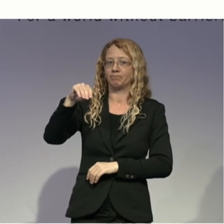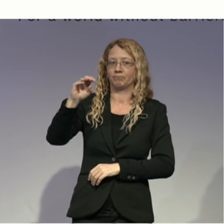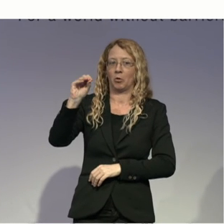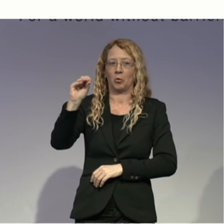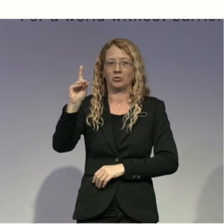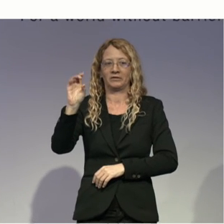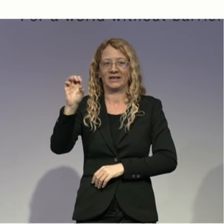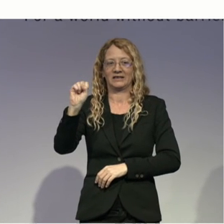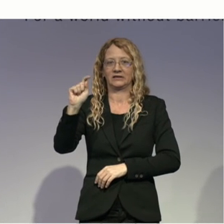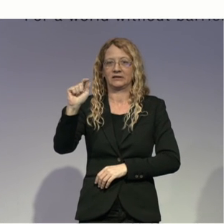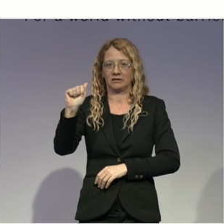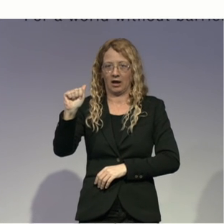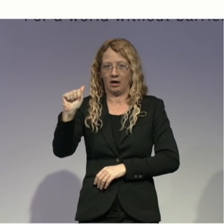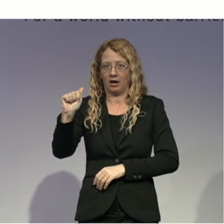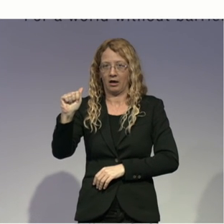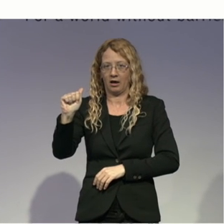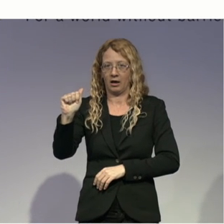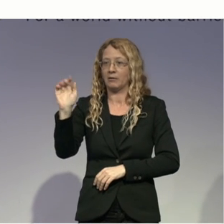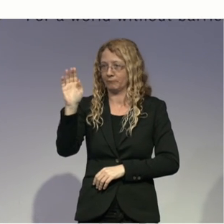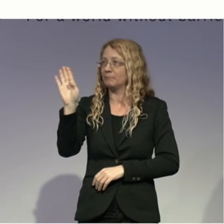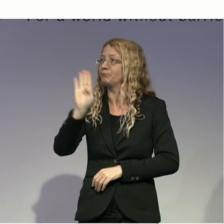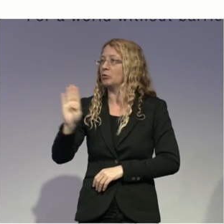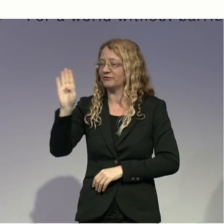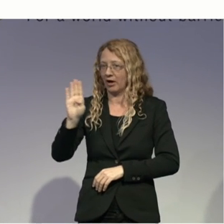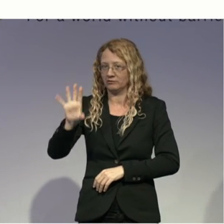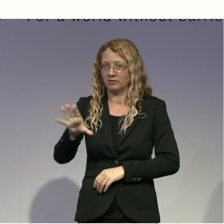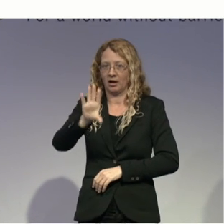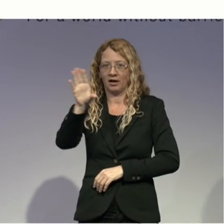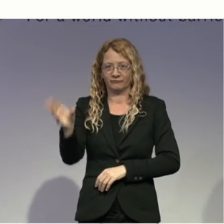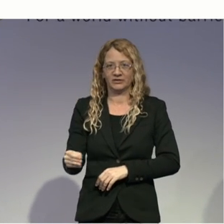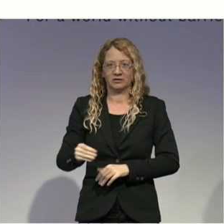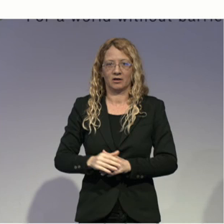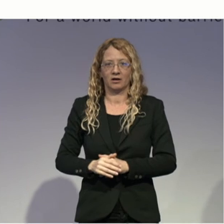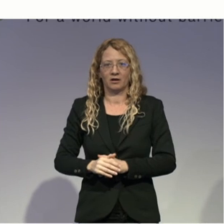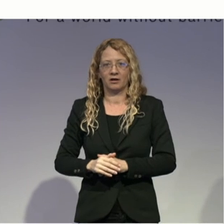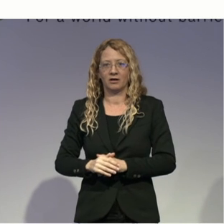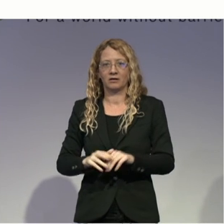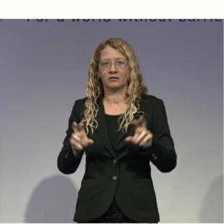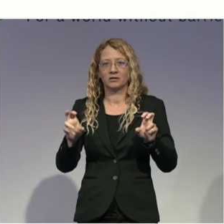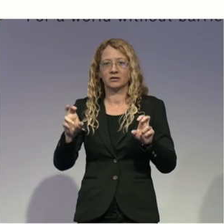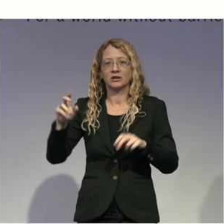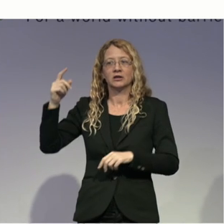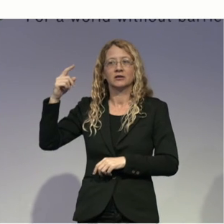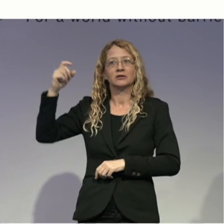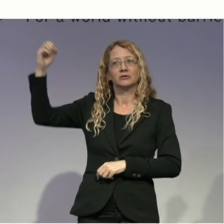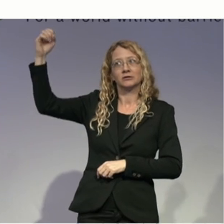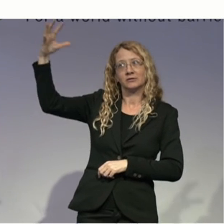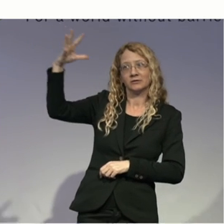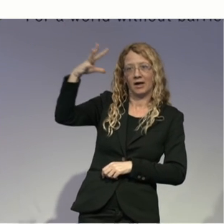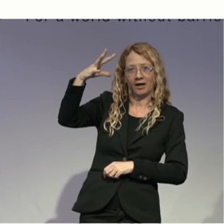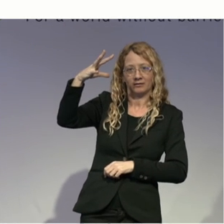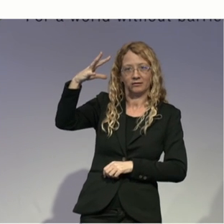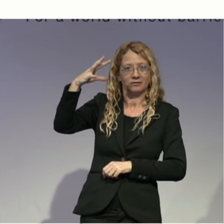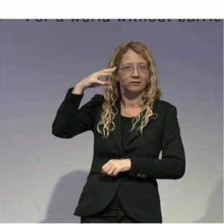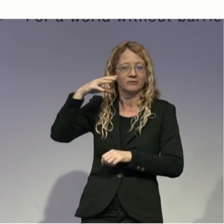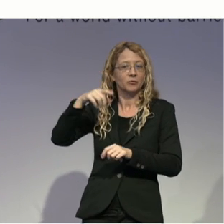Our product is really about addressing the amount of people who are unable to access affordable